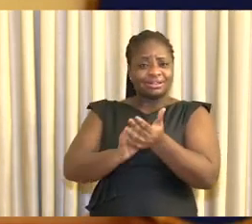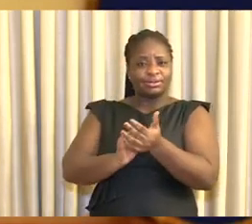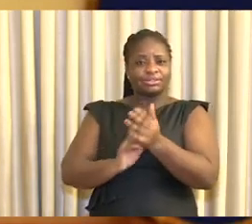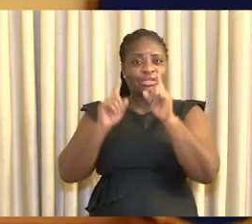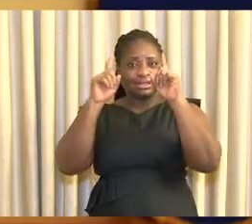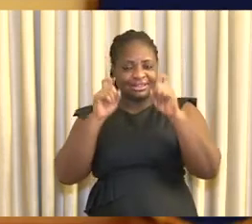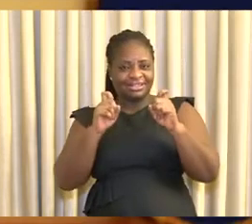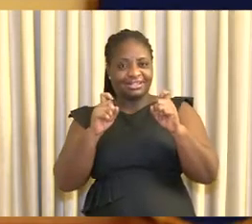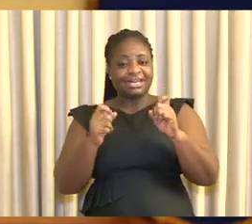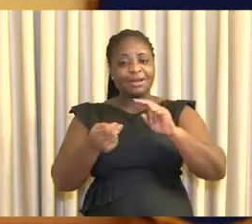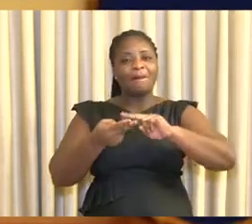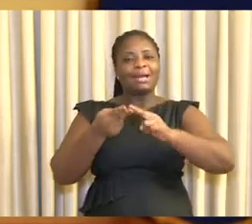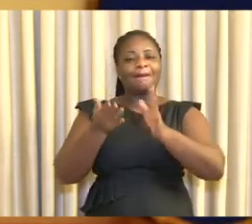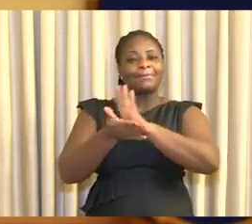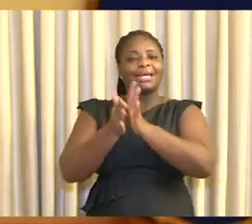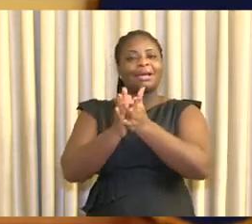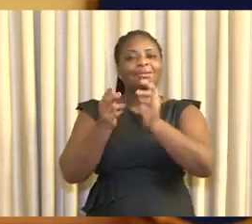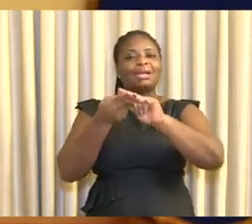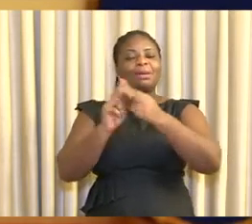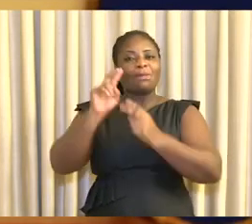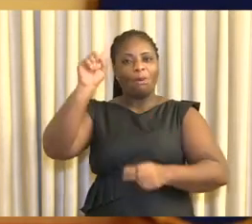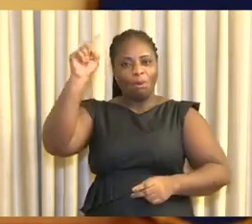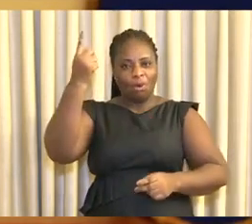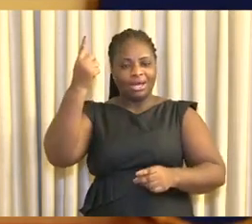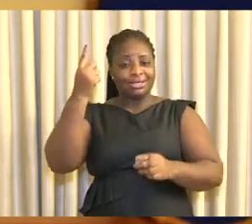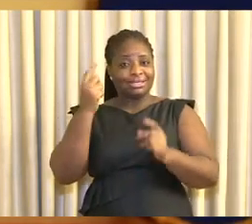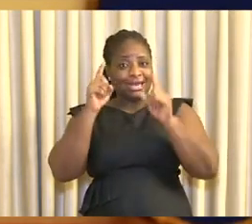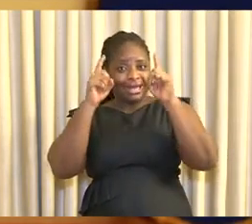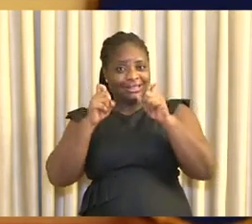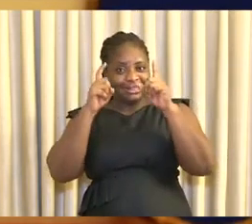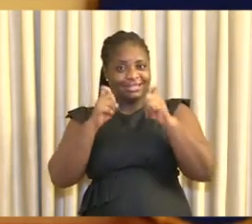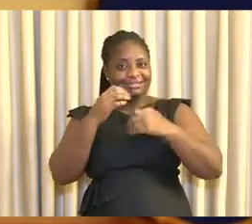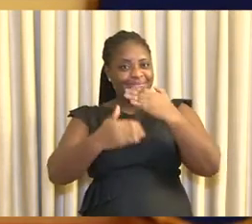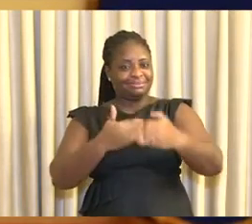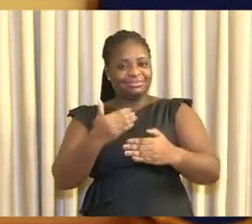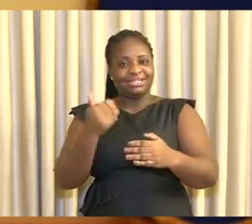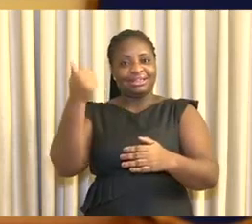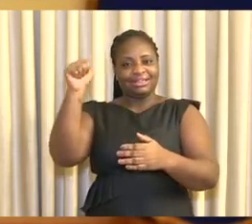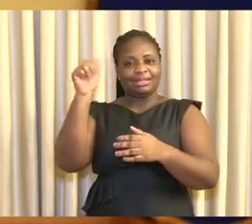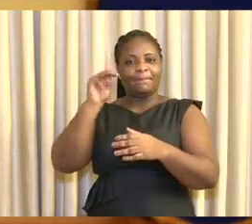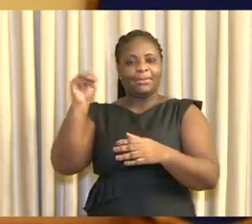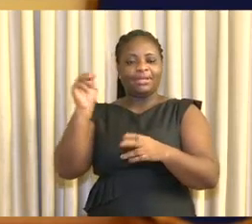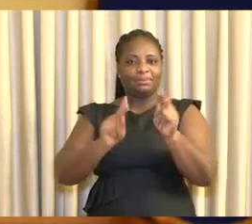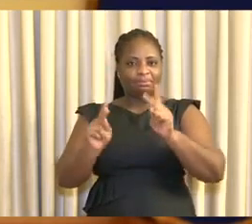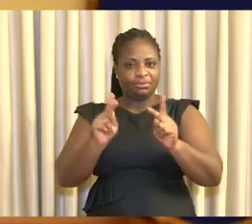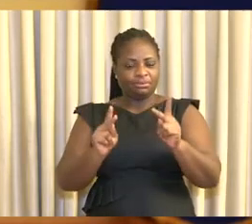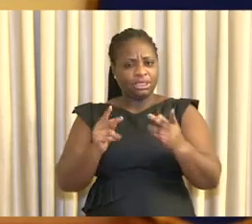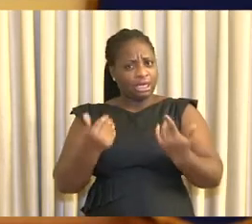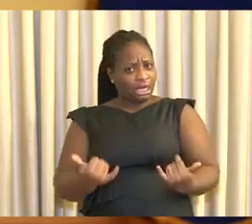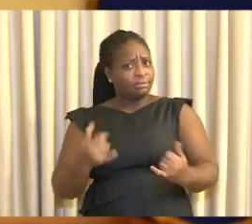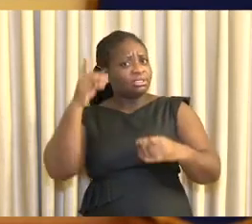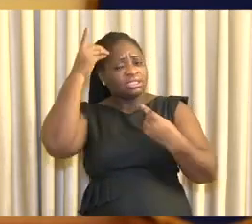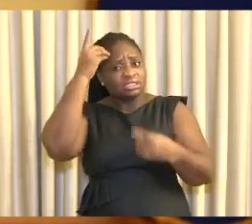and we are ranked number one in Africa in administering of tests per million people. The decision